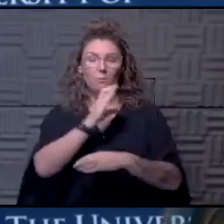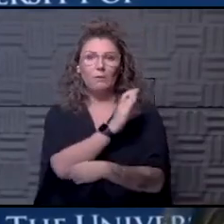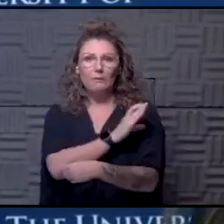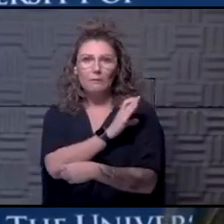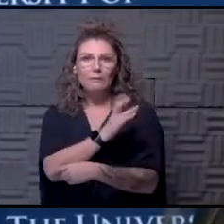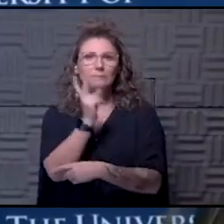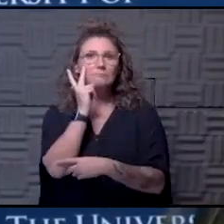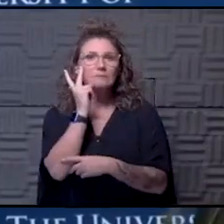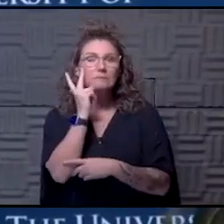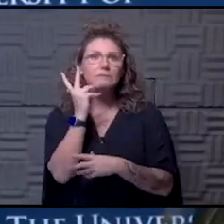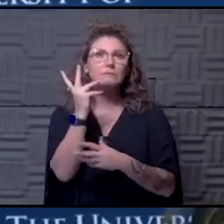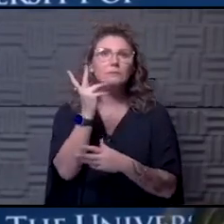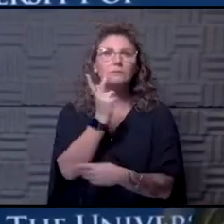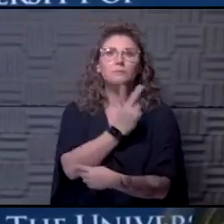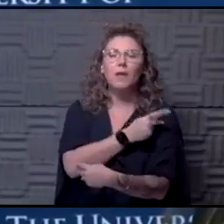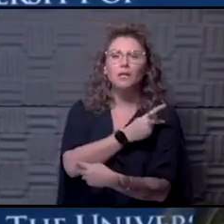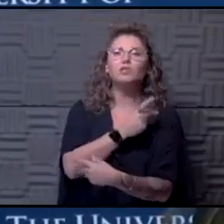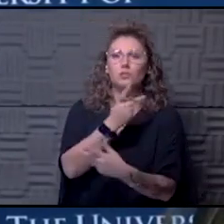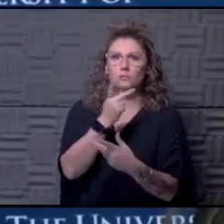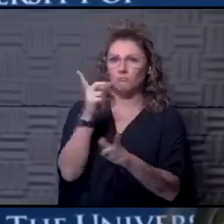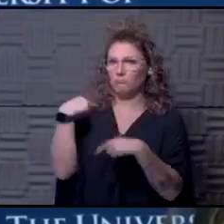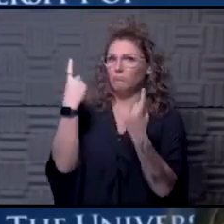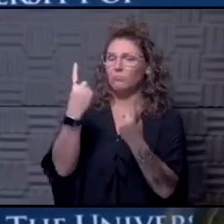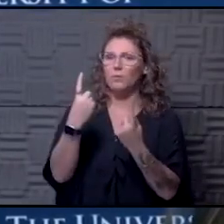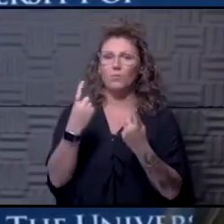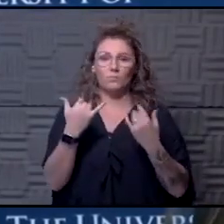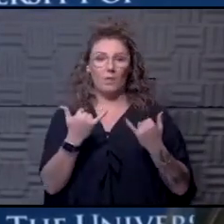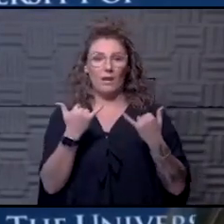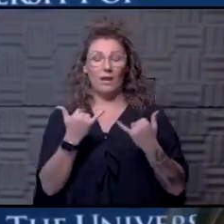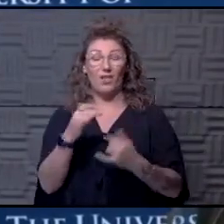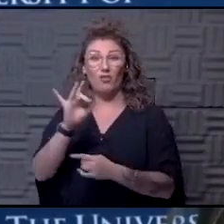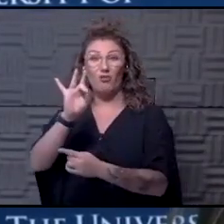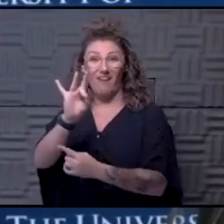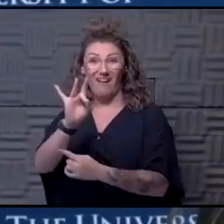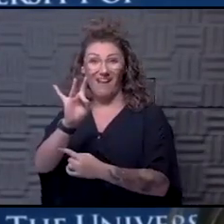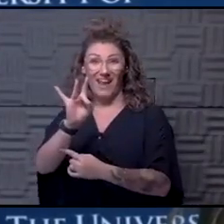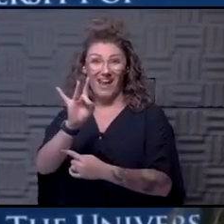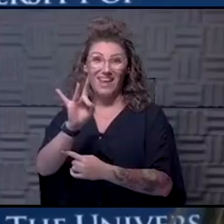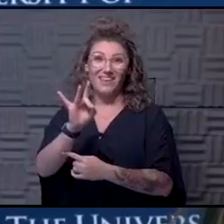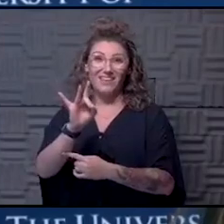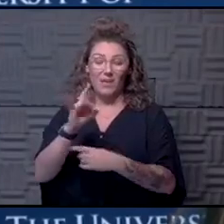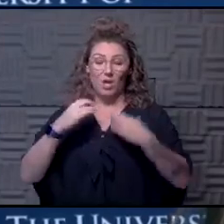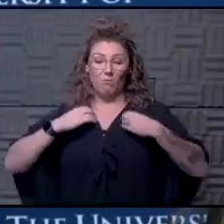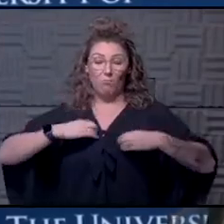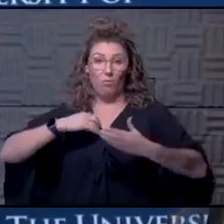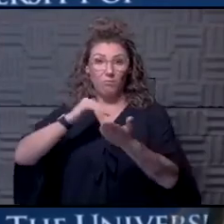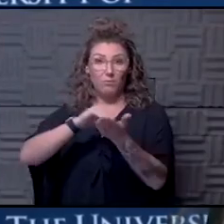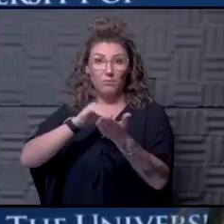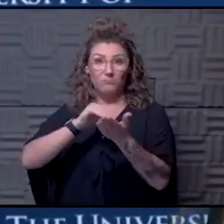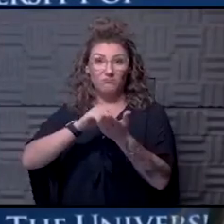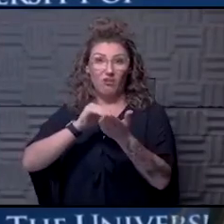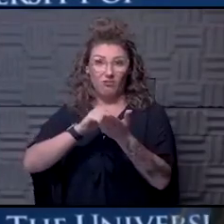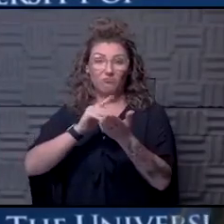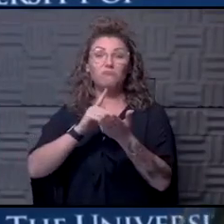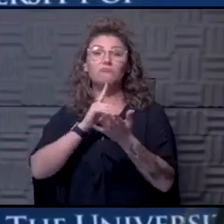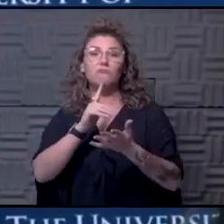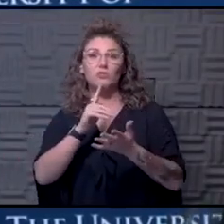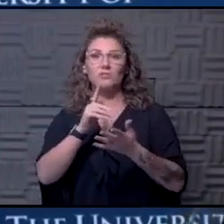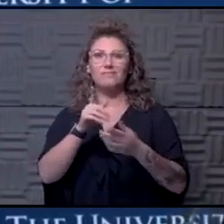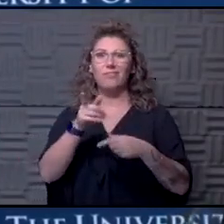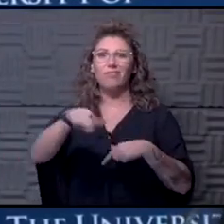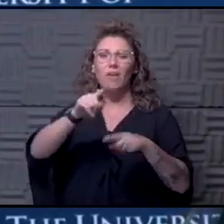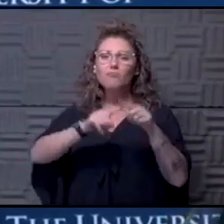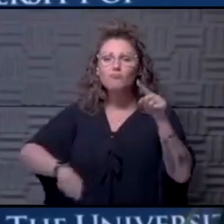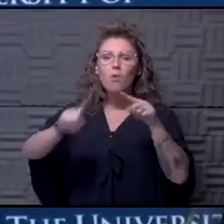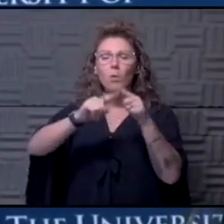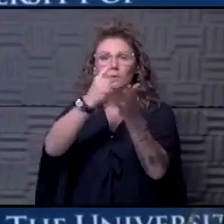patients. And right now, there are eight pulmonary attendings that are rotating on a weekly basis to see new patients that